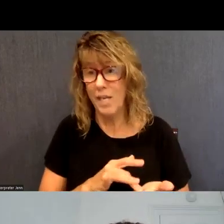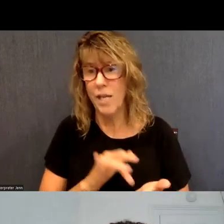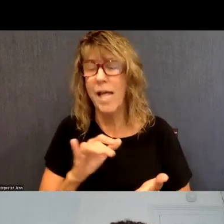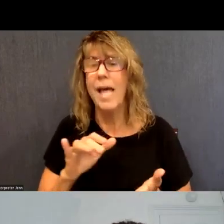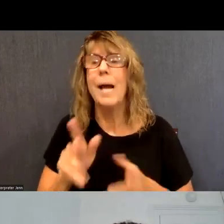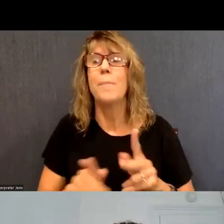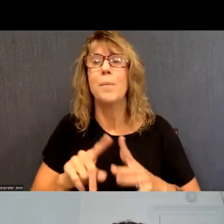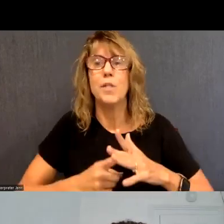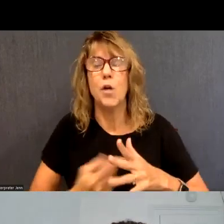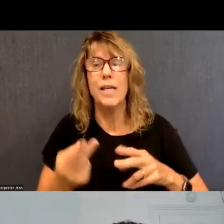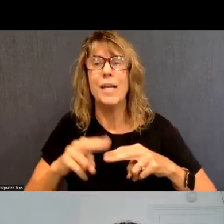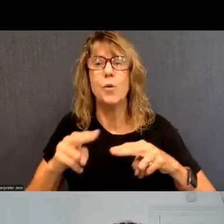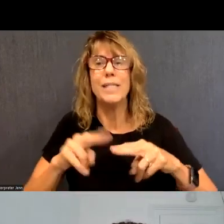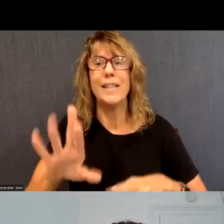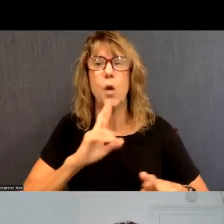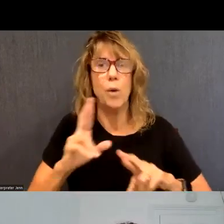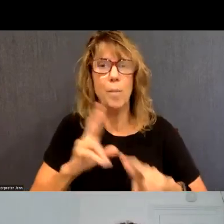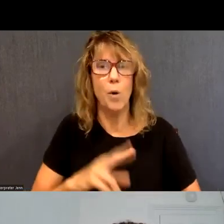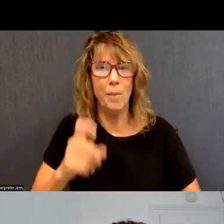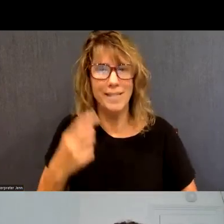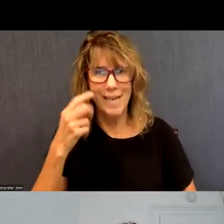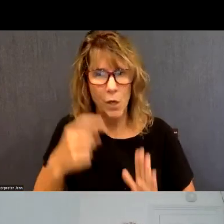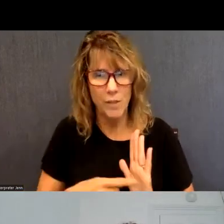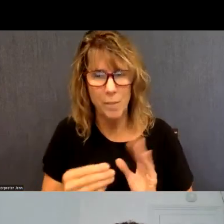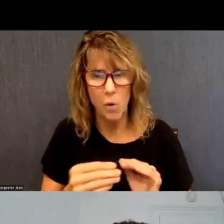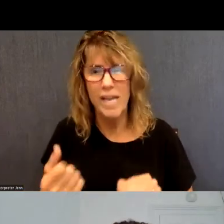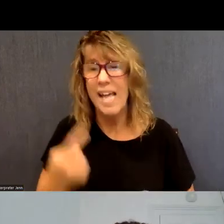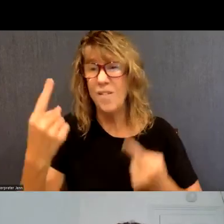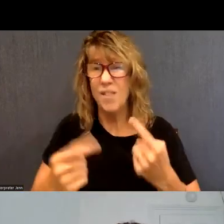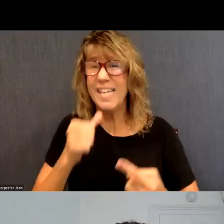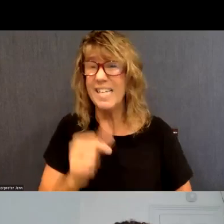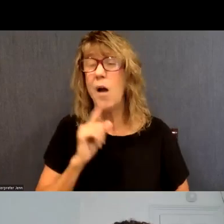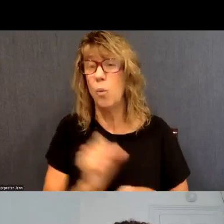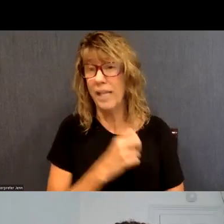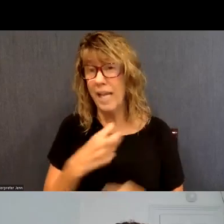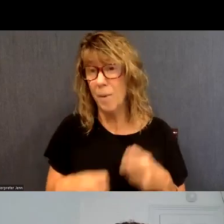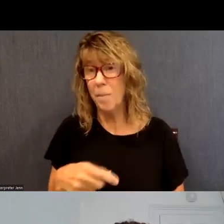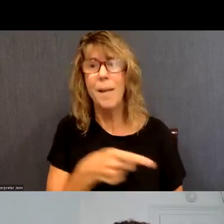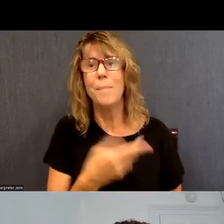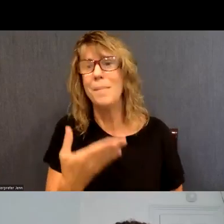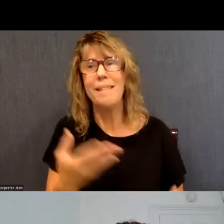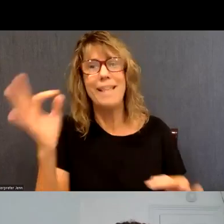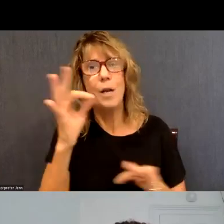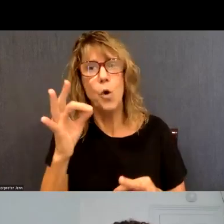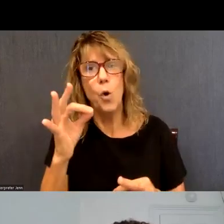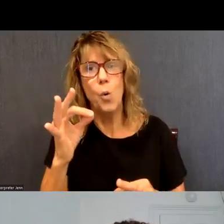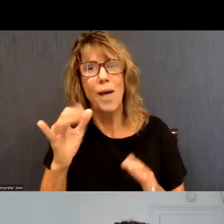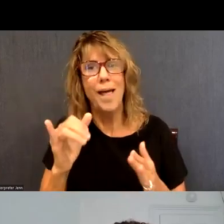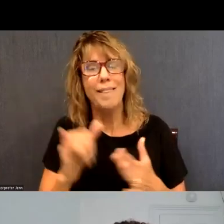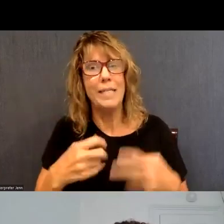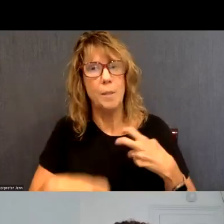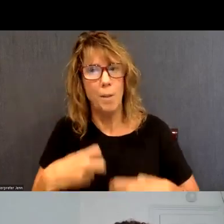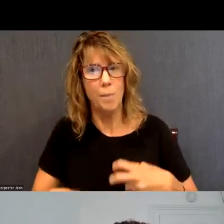people started increasing the reporting because there was a reason. So also just, if you think it's not really a problem, you may not know the extent of the problem. And so people